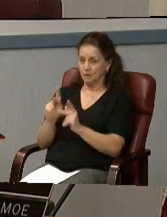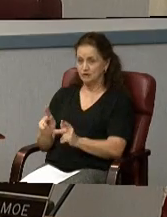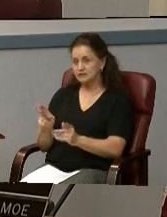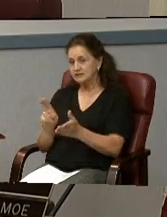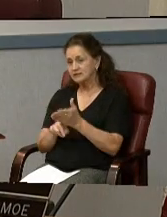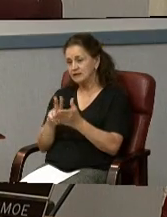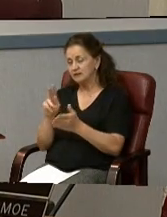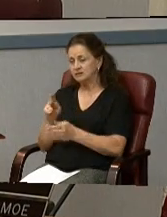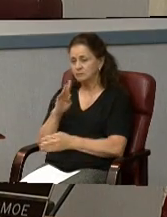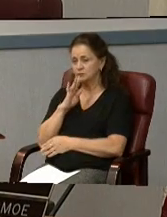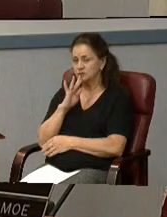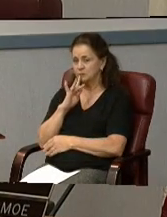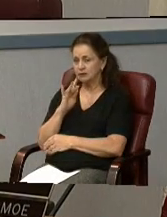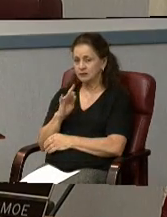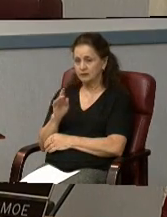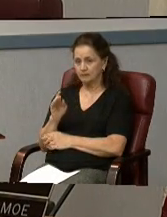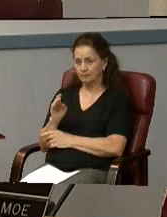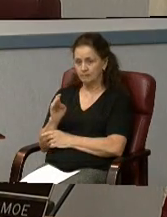Mr. Taylor.